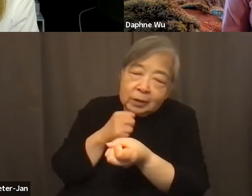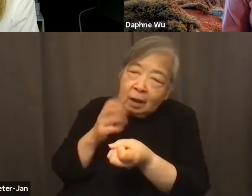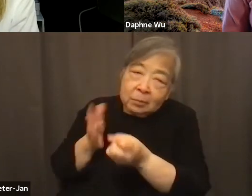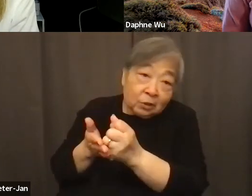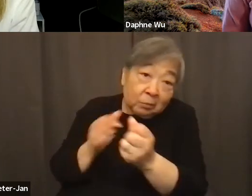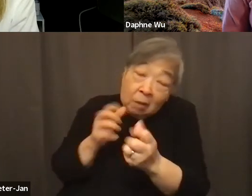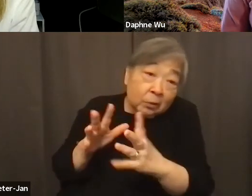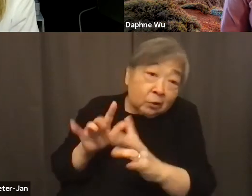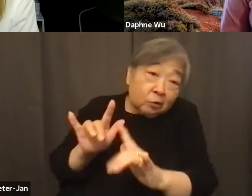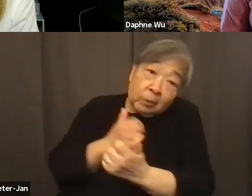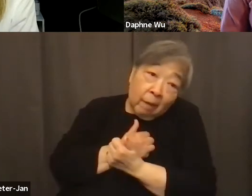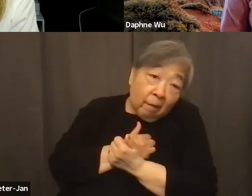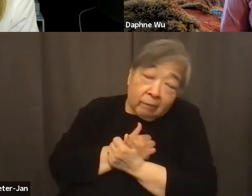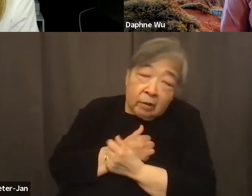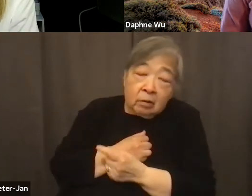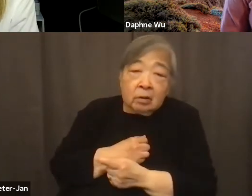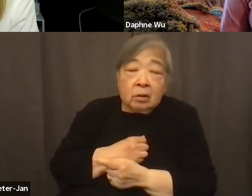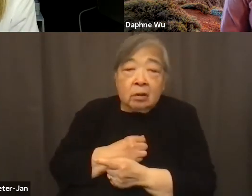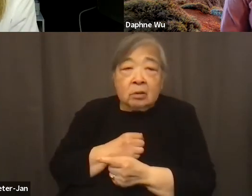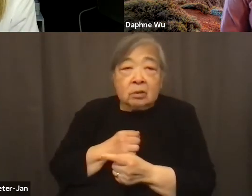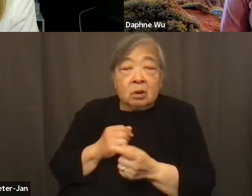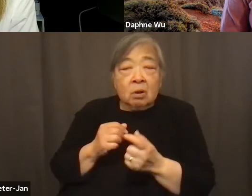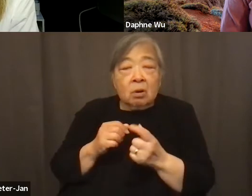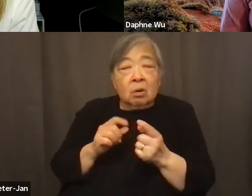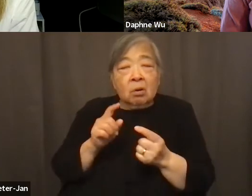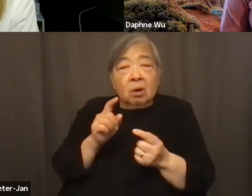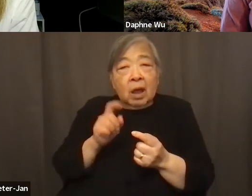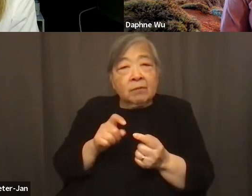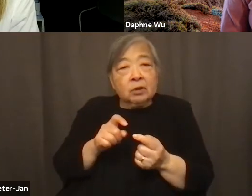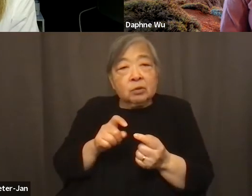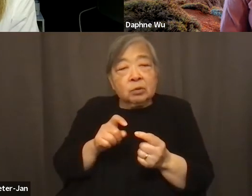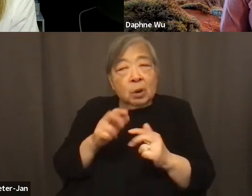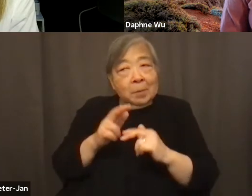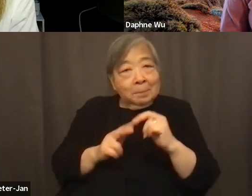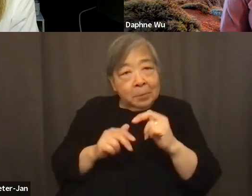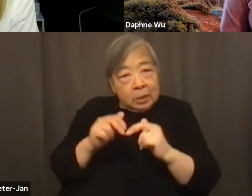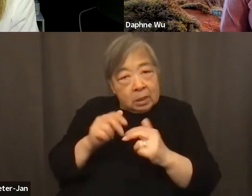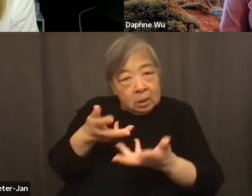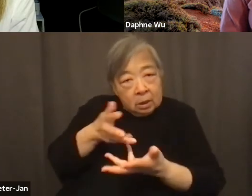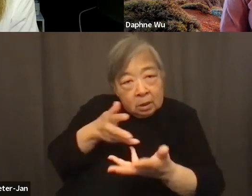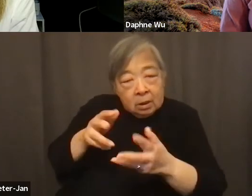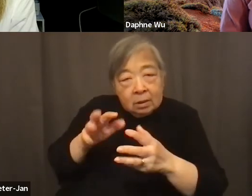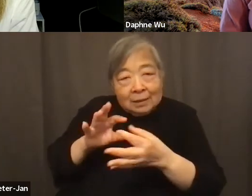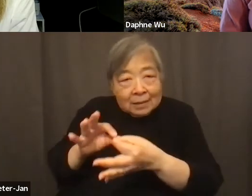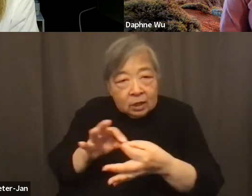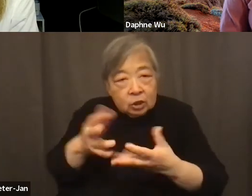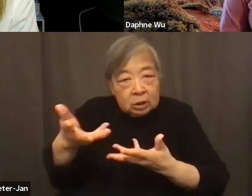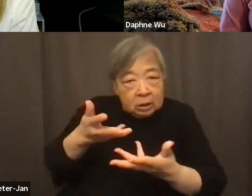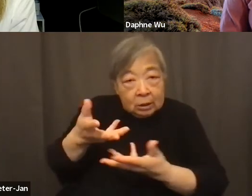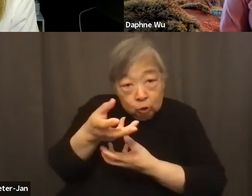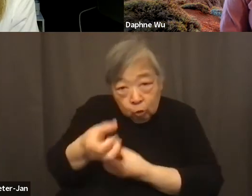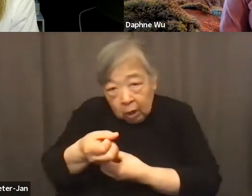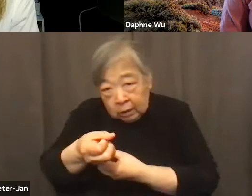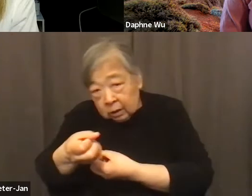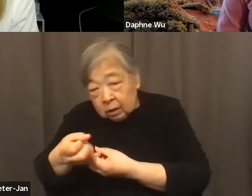similarly, know, having to build those connections, build trust with small business